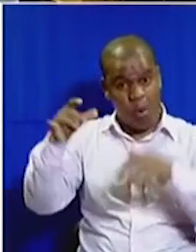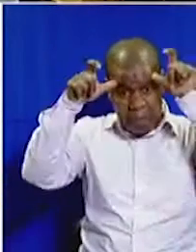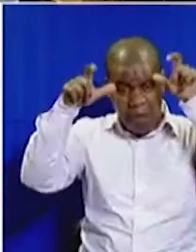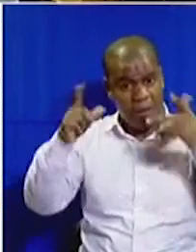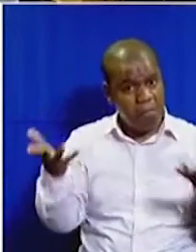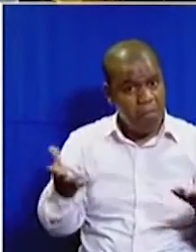Fading for a- perpetrator. You're